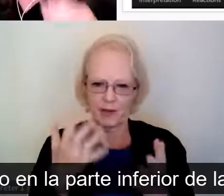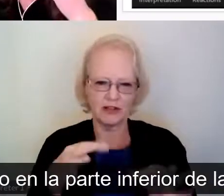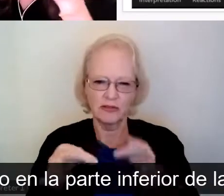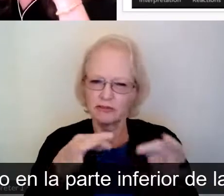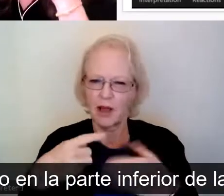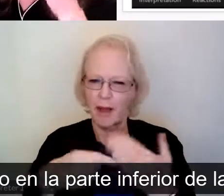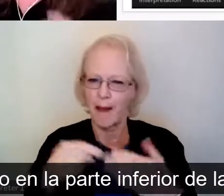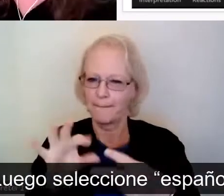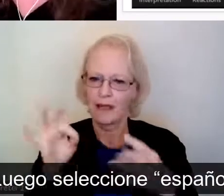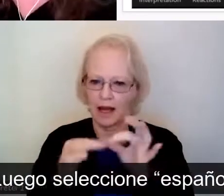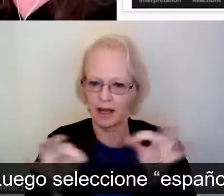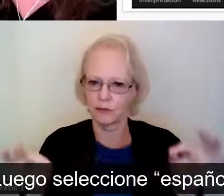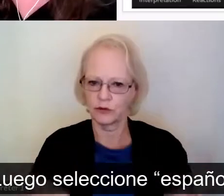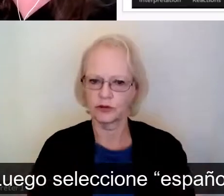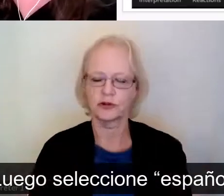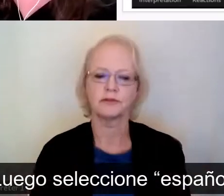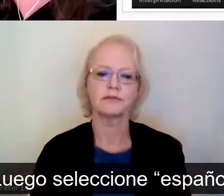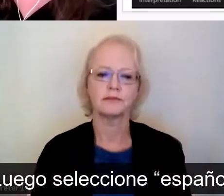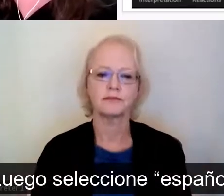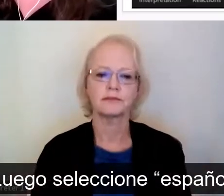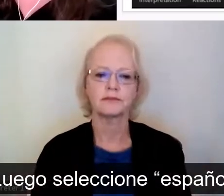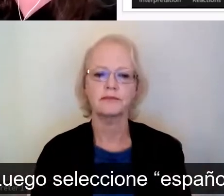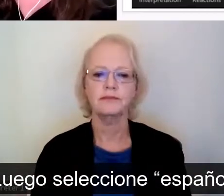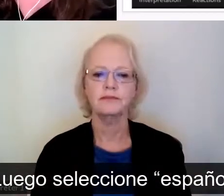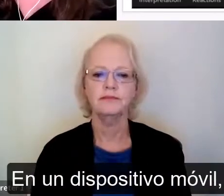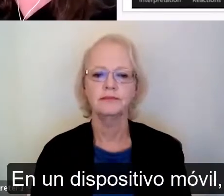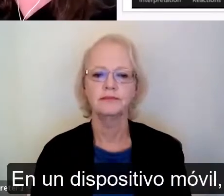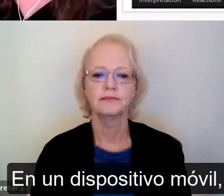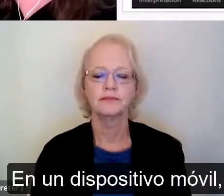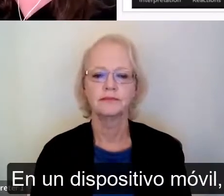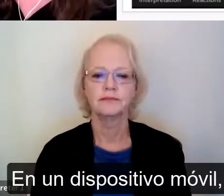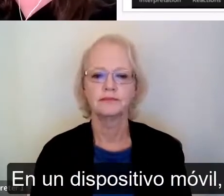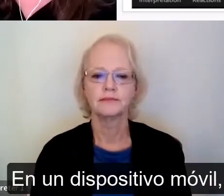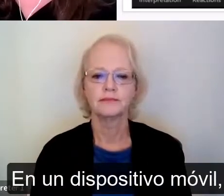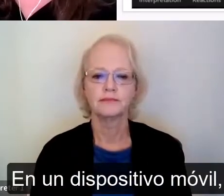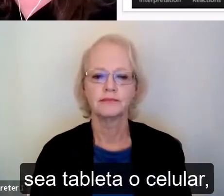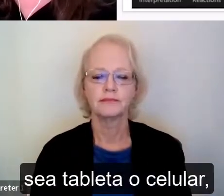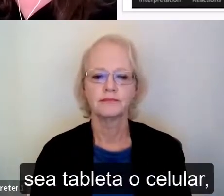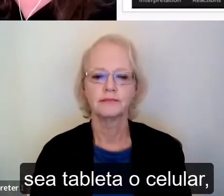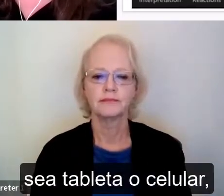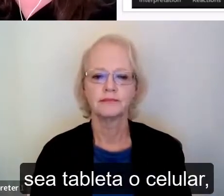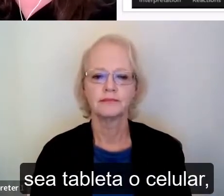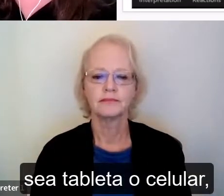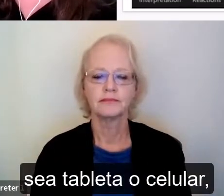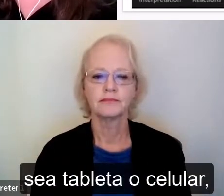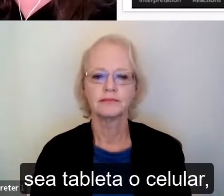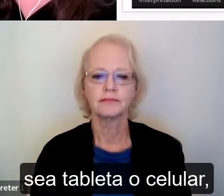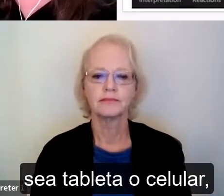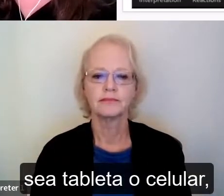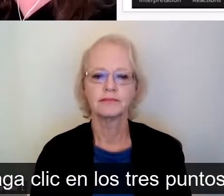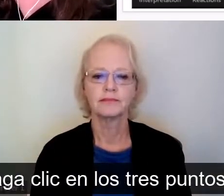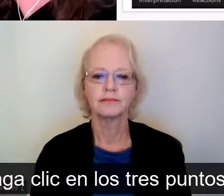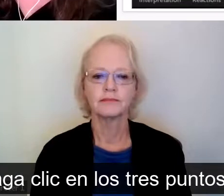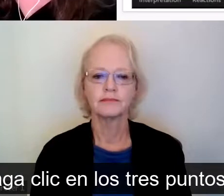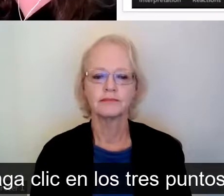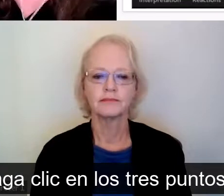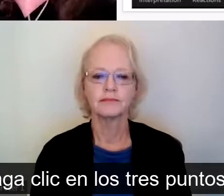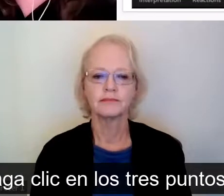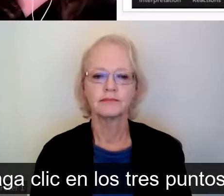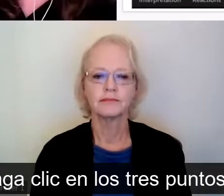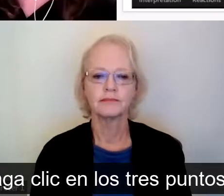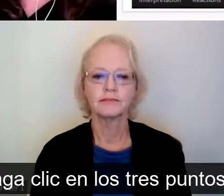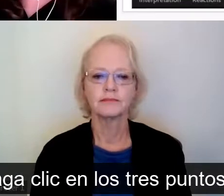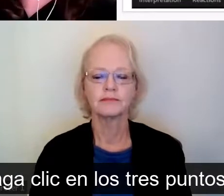parte inferior de la pantalla. Luego seleccione español. En un dispositivo móvil, ya sea tableta o celular, haga clic